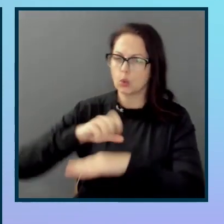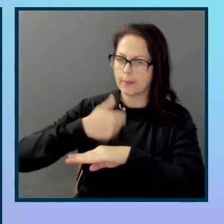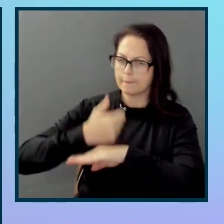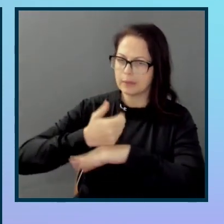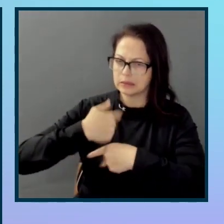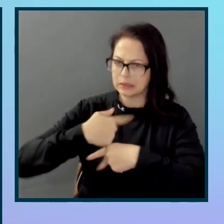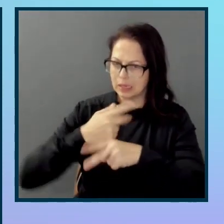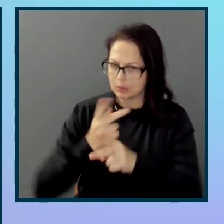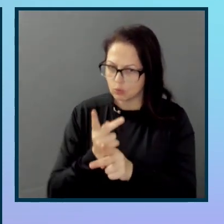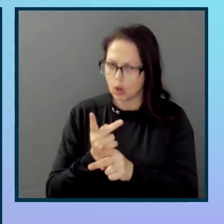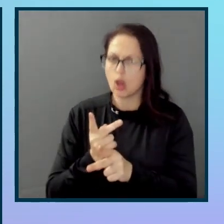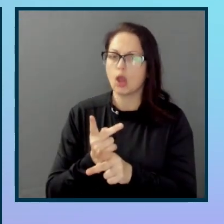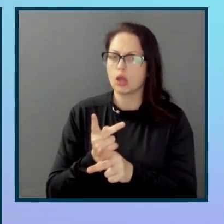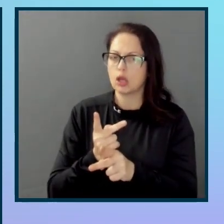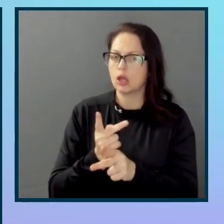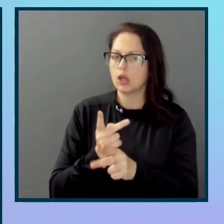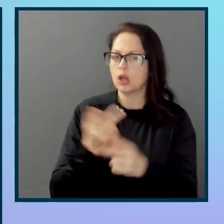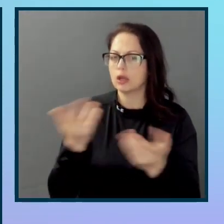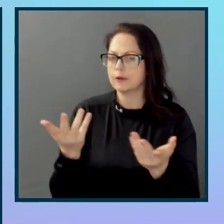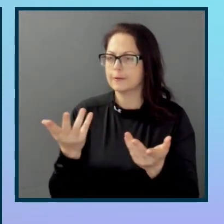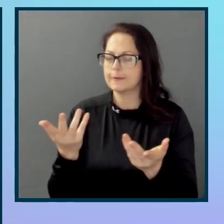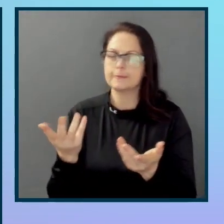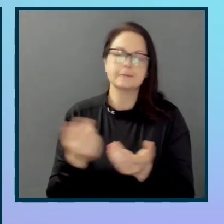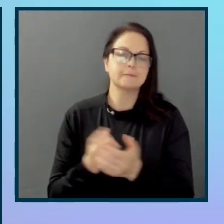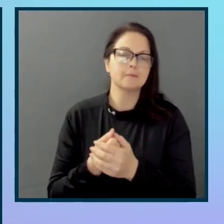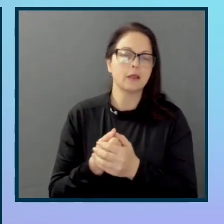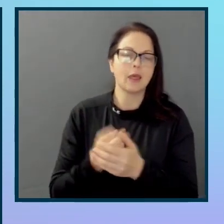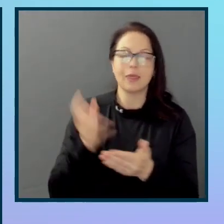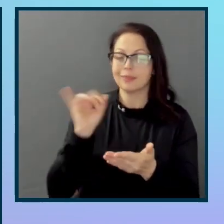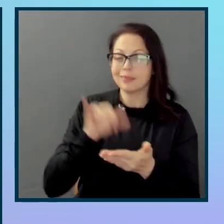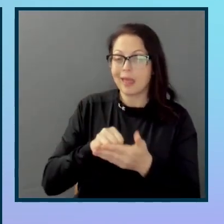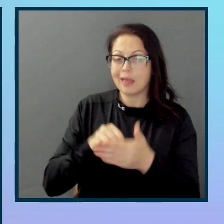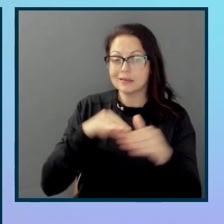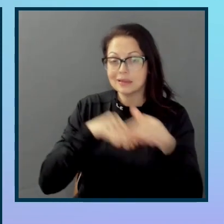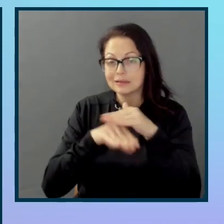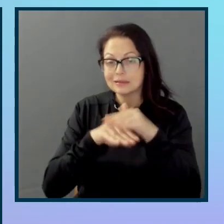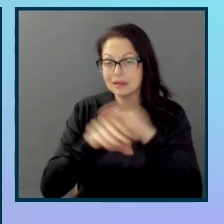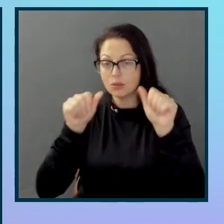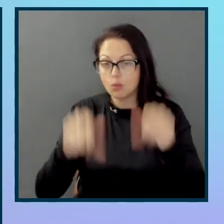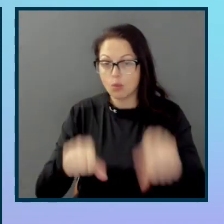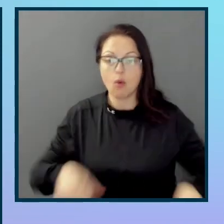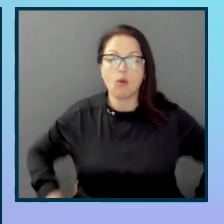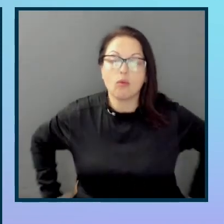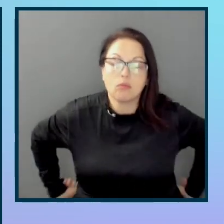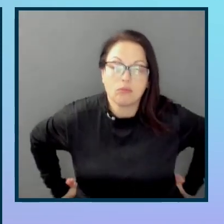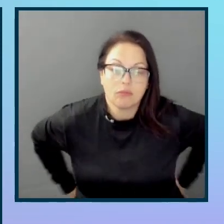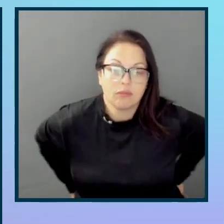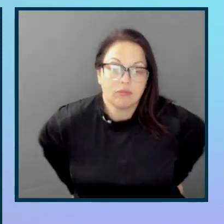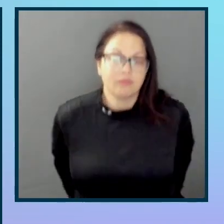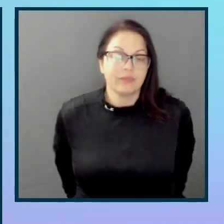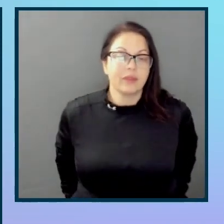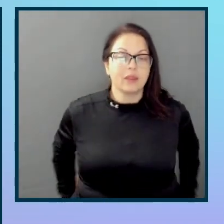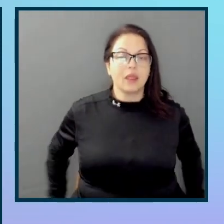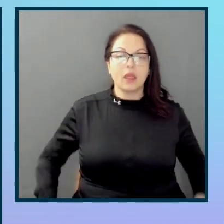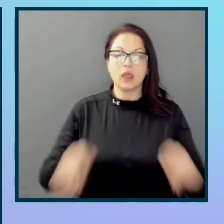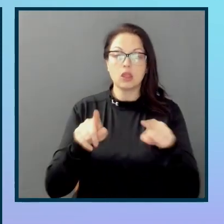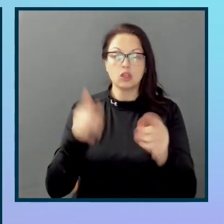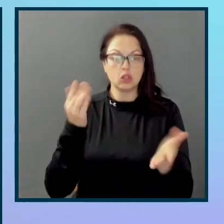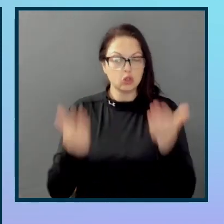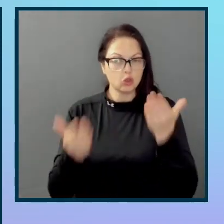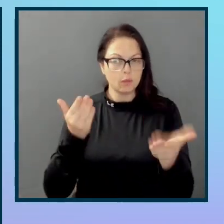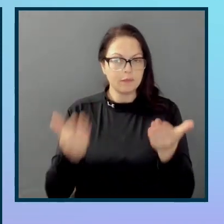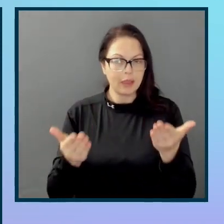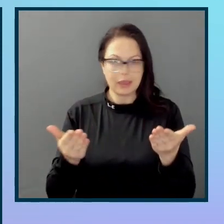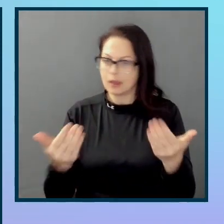that isn't perceivable or isn't robust, and be able to ask yourself those questions. And you might not have the answers